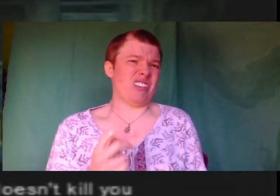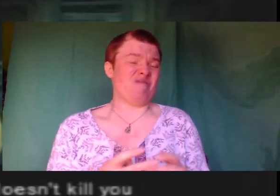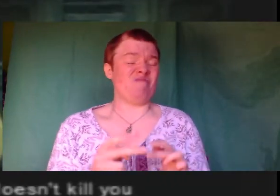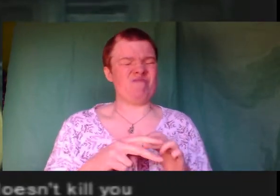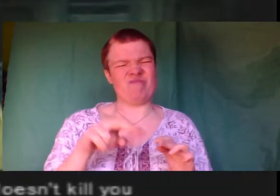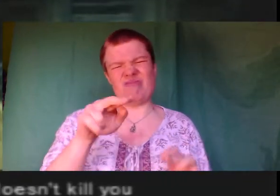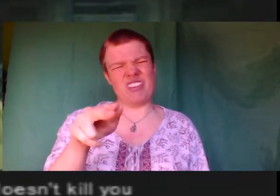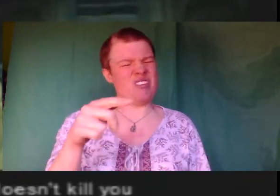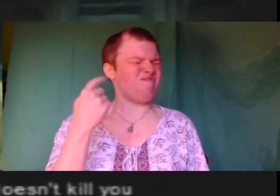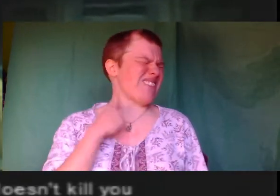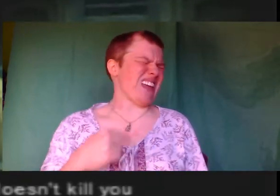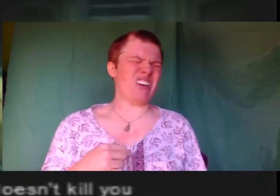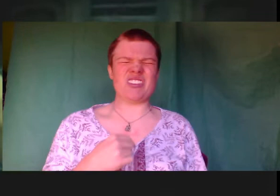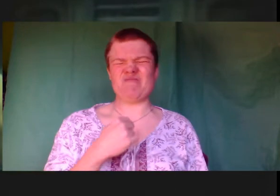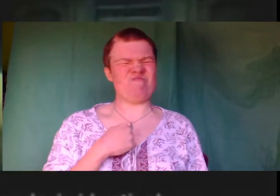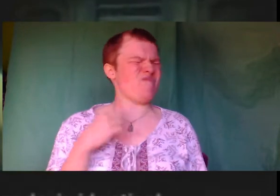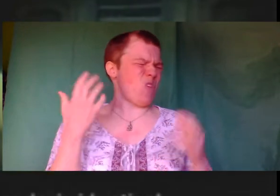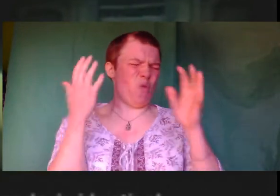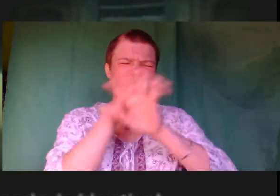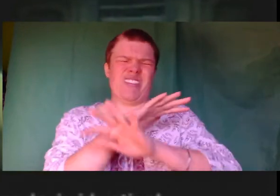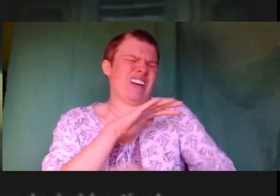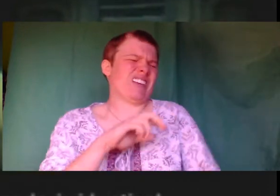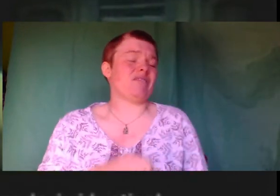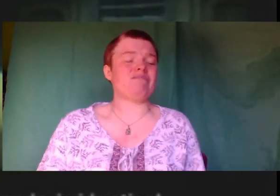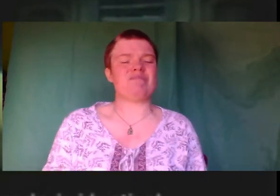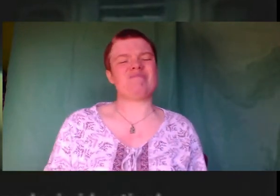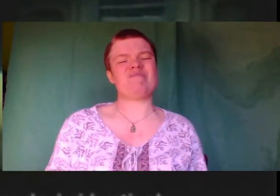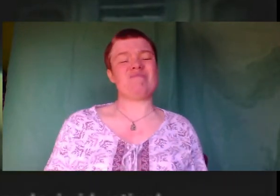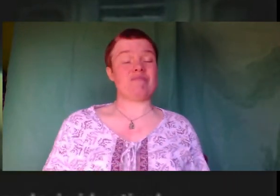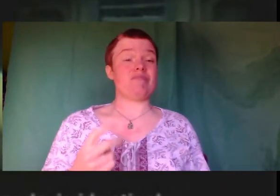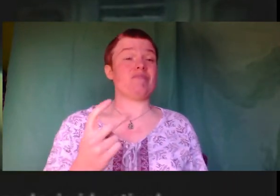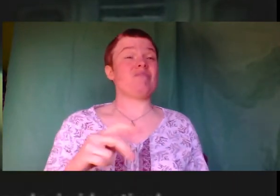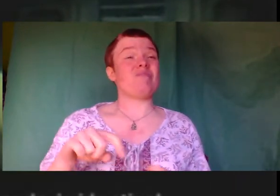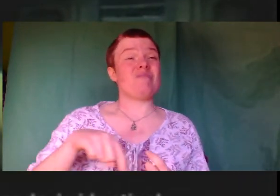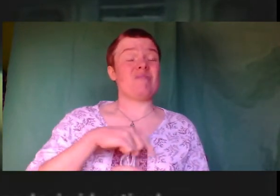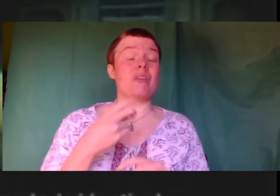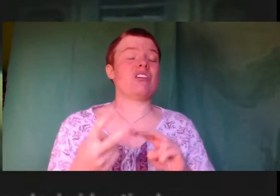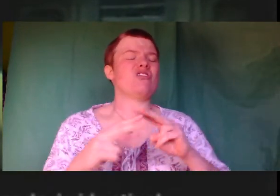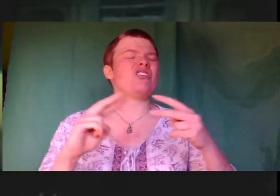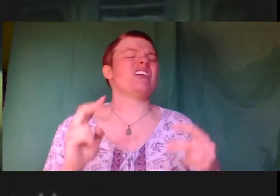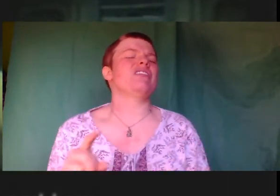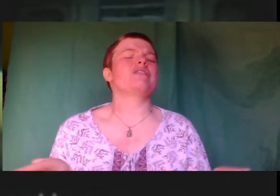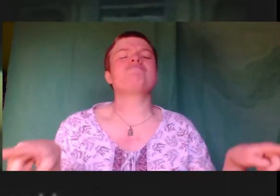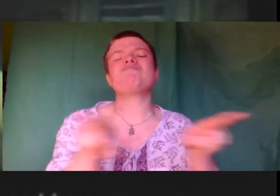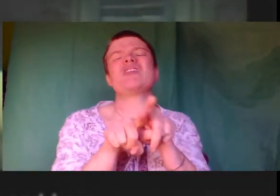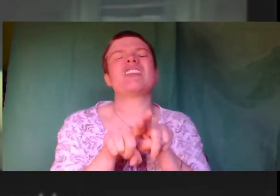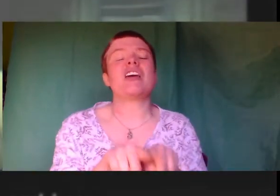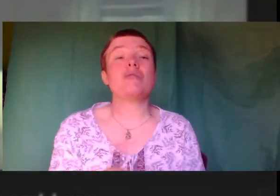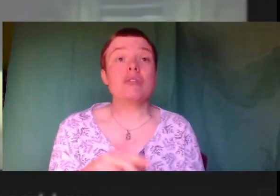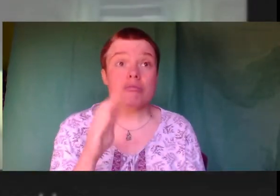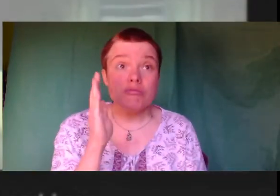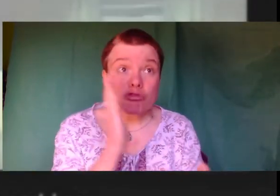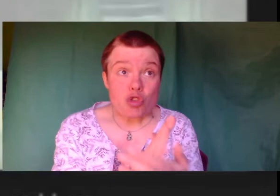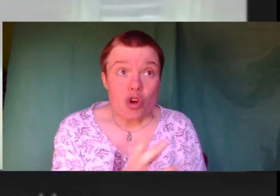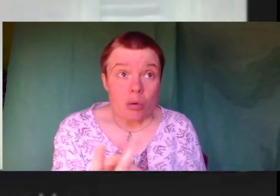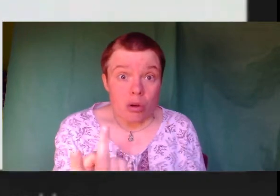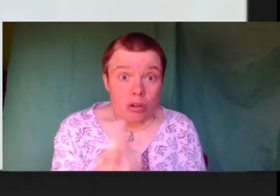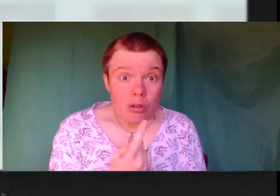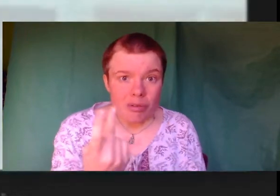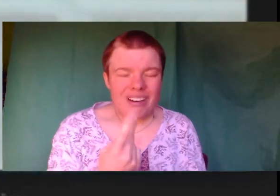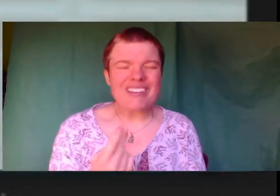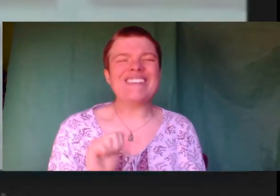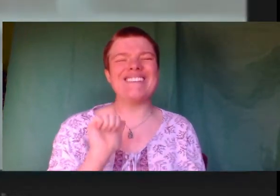you, then I'm not worried either. After all, our genetic code is identical. So it's true. You and I